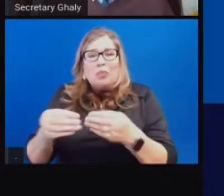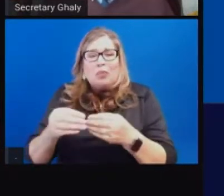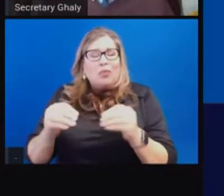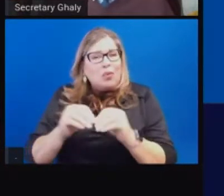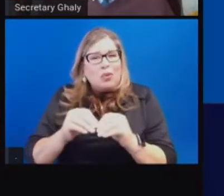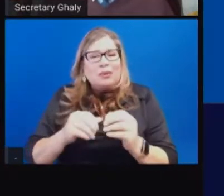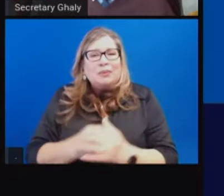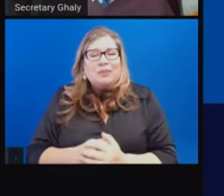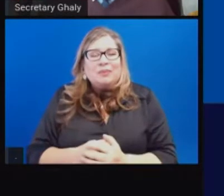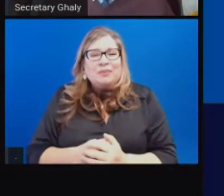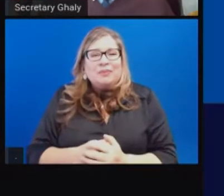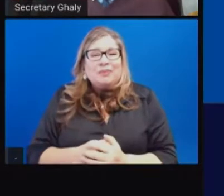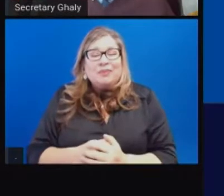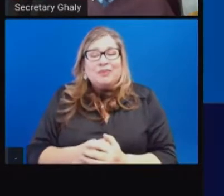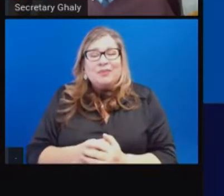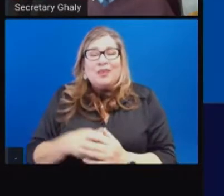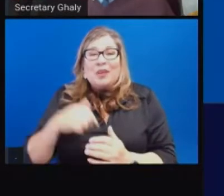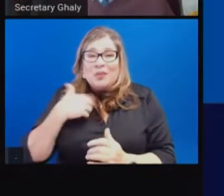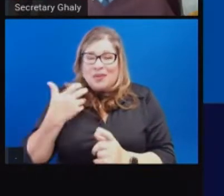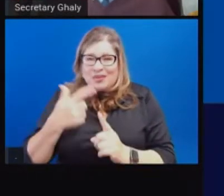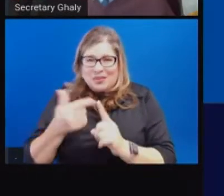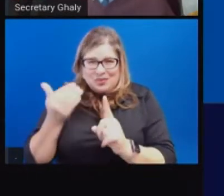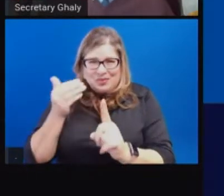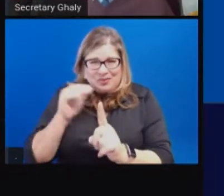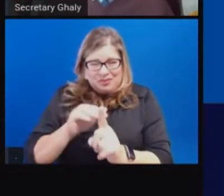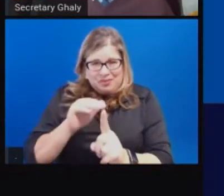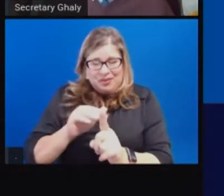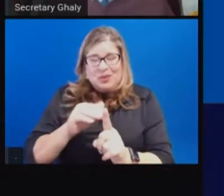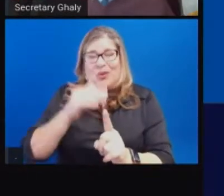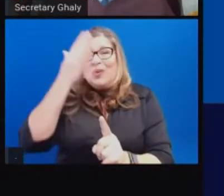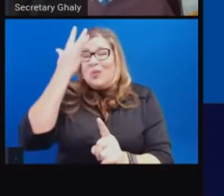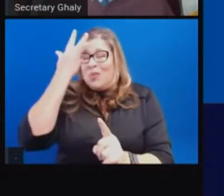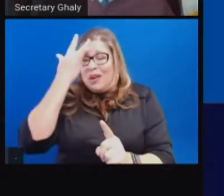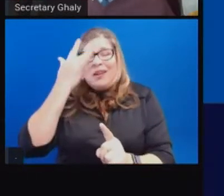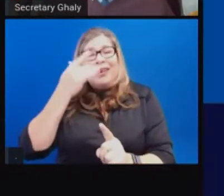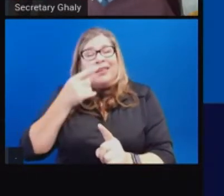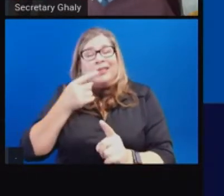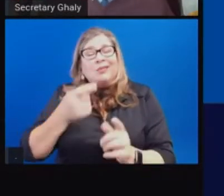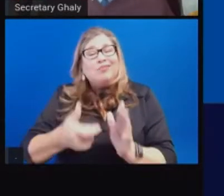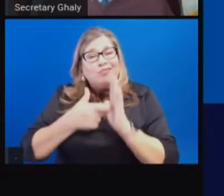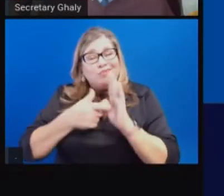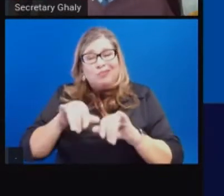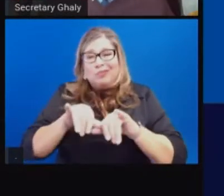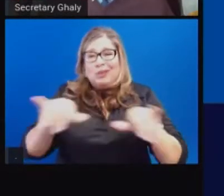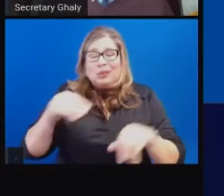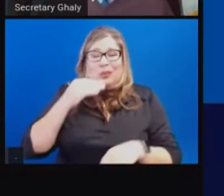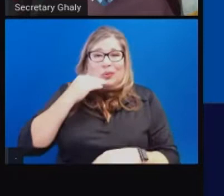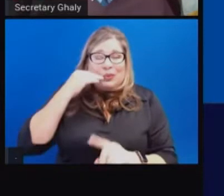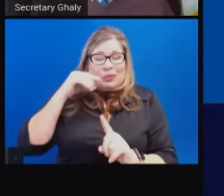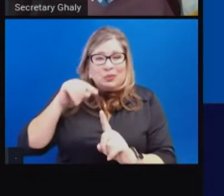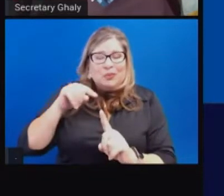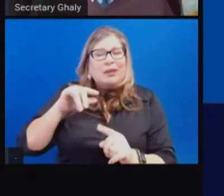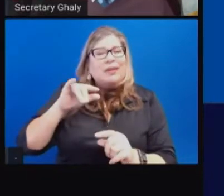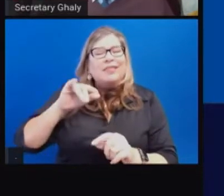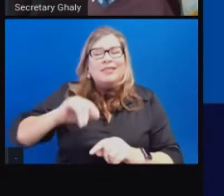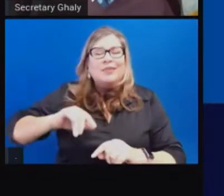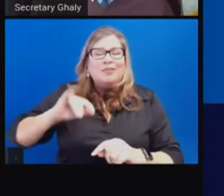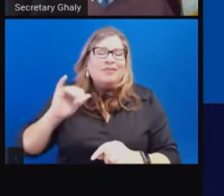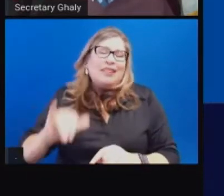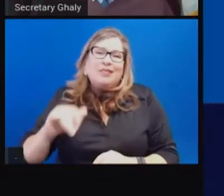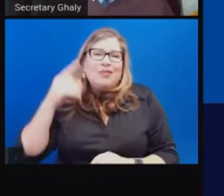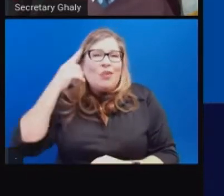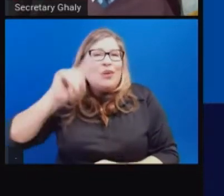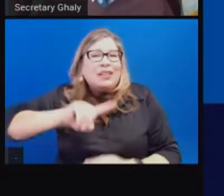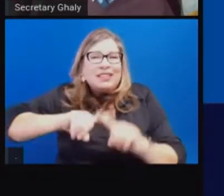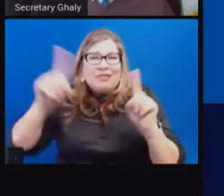that the way a county came in or a region came into the stay-at-home order is different than the way they exit. We've said that